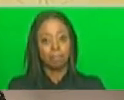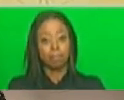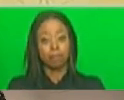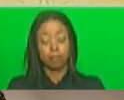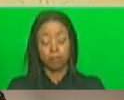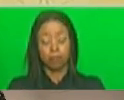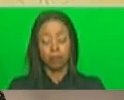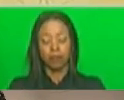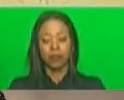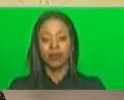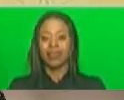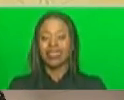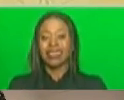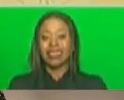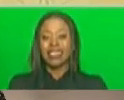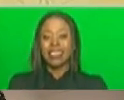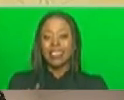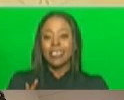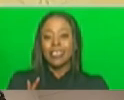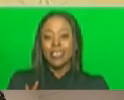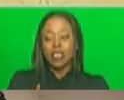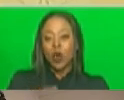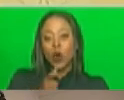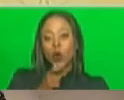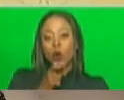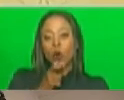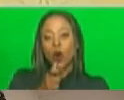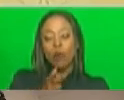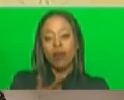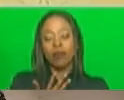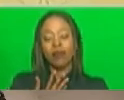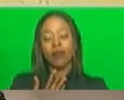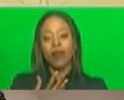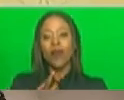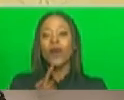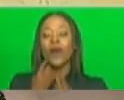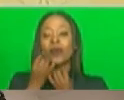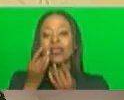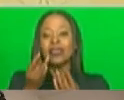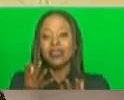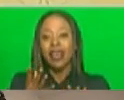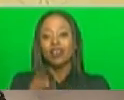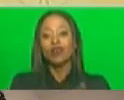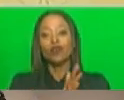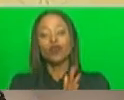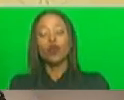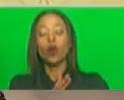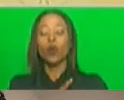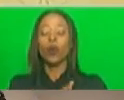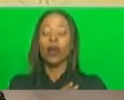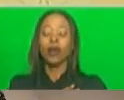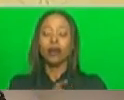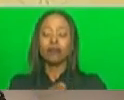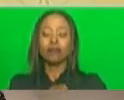few words can adequately convey our sadness and our pain as a nation